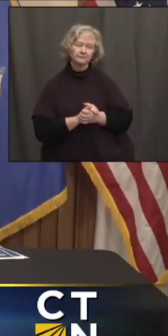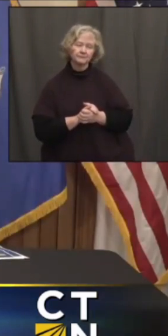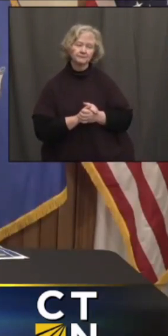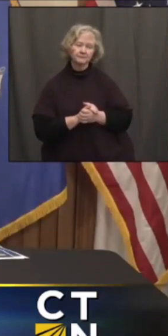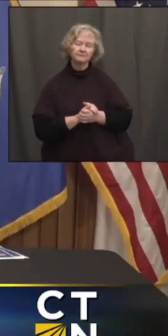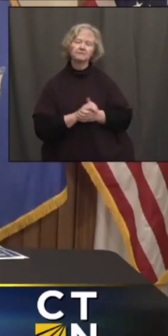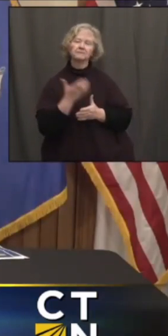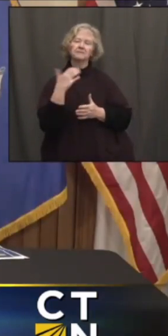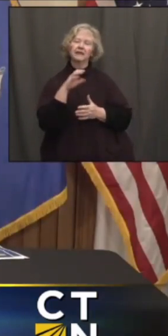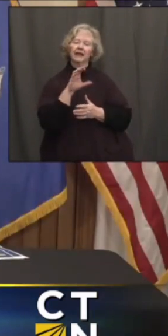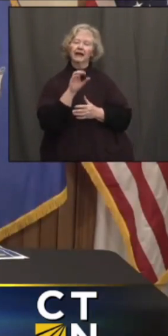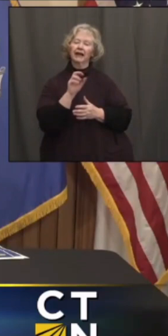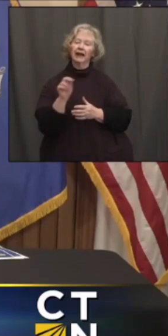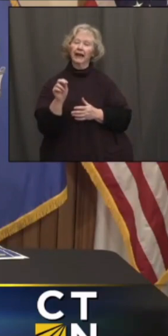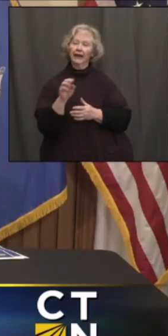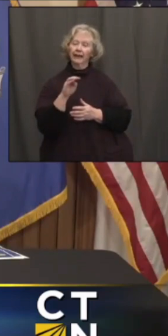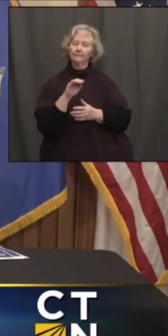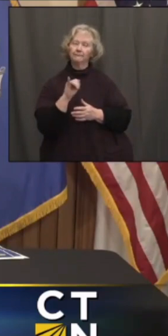The Connecticut Mirror.